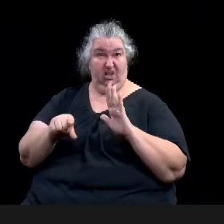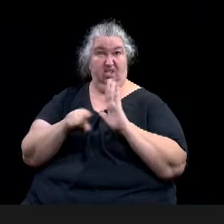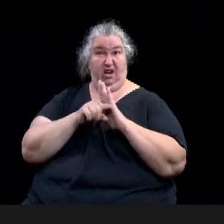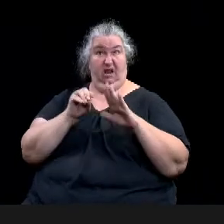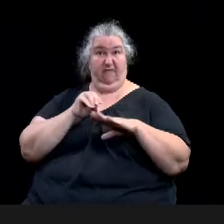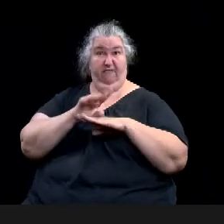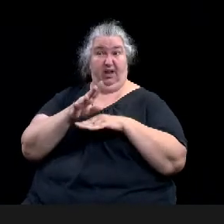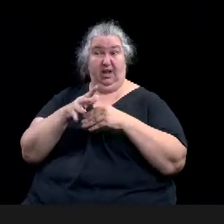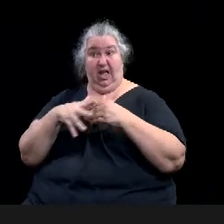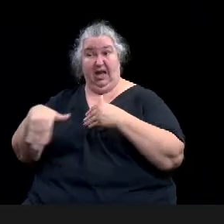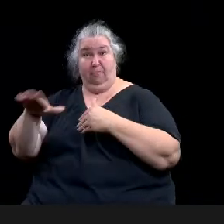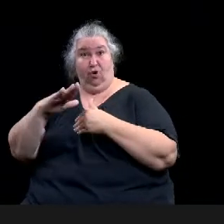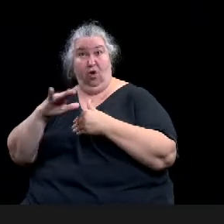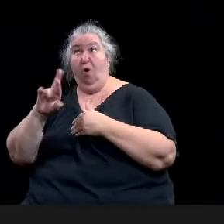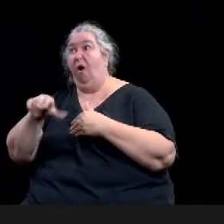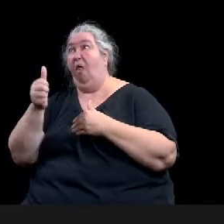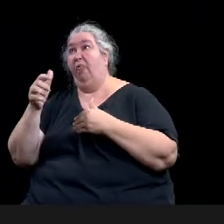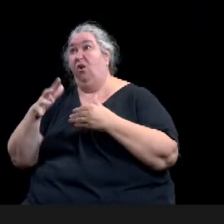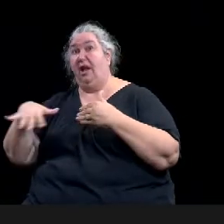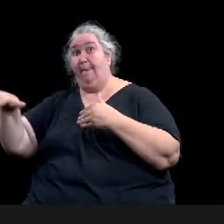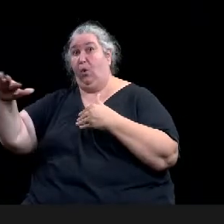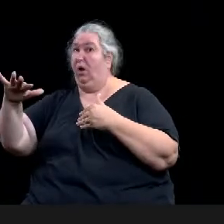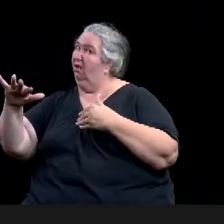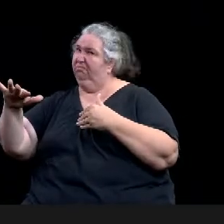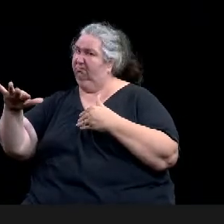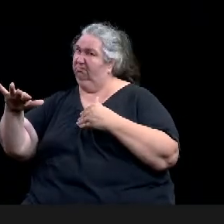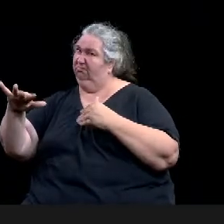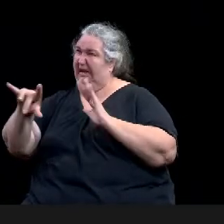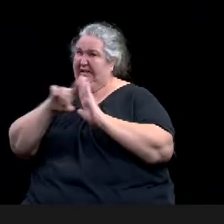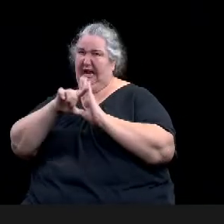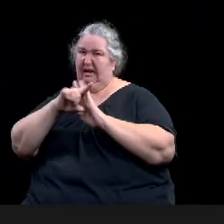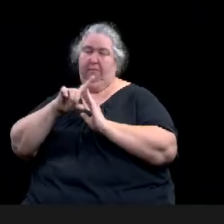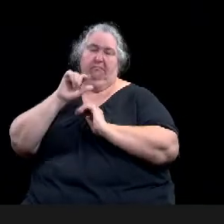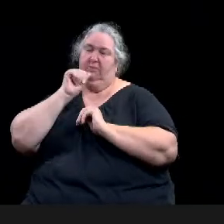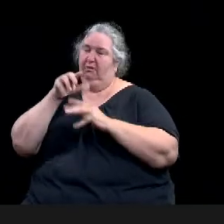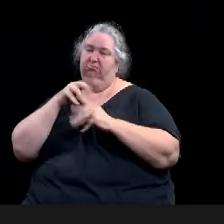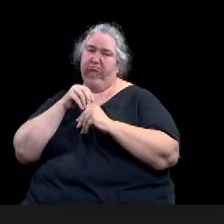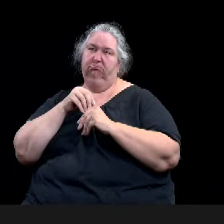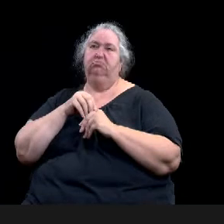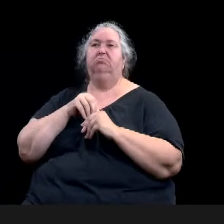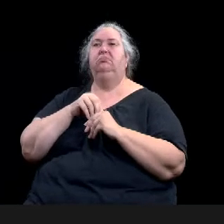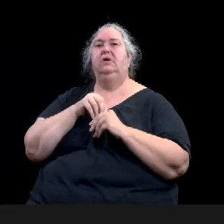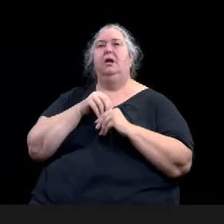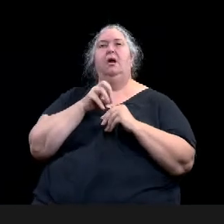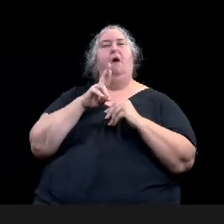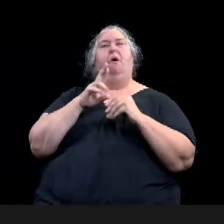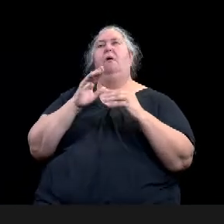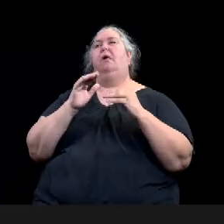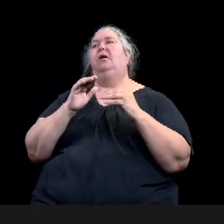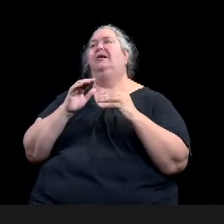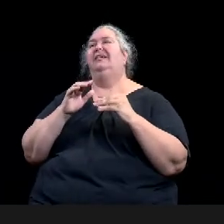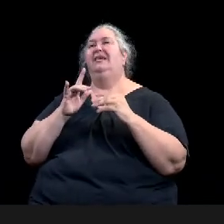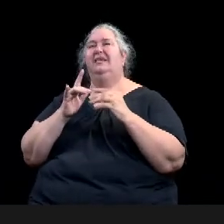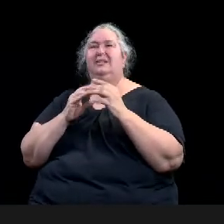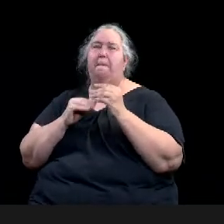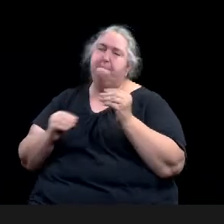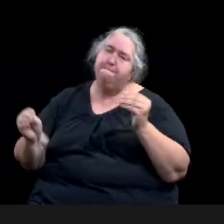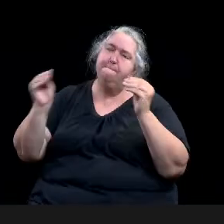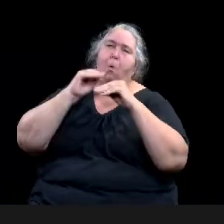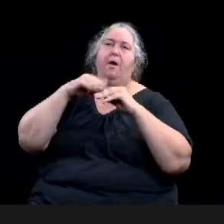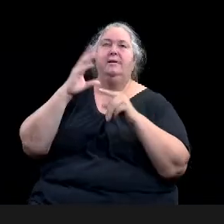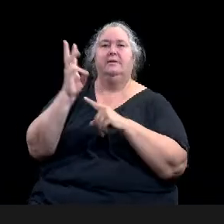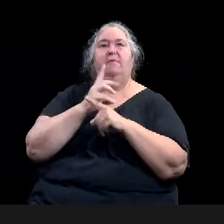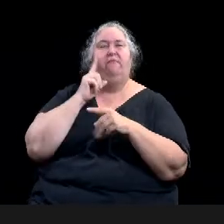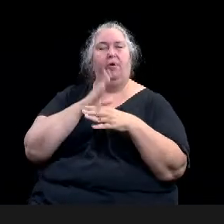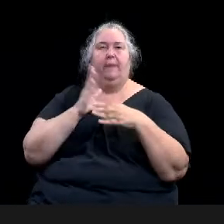to completion or, and this isn't important for this round, but in future rounds, maintenance of projects that